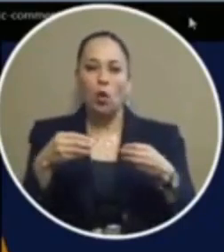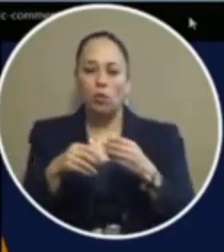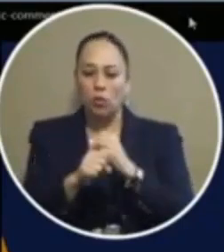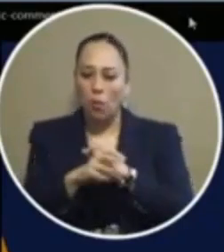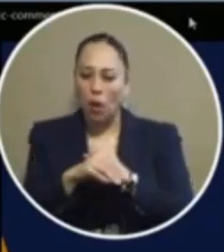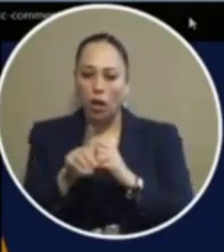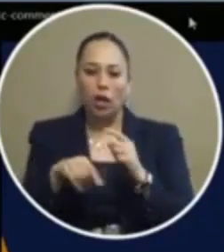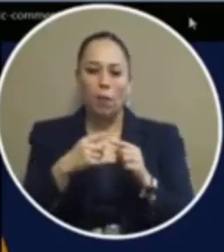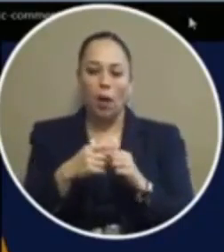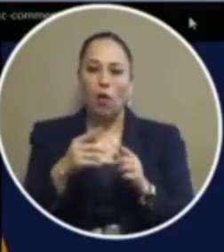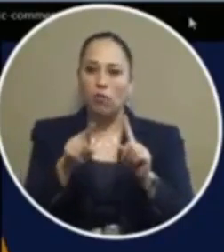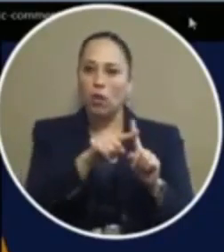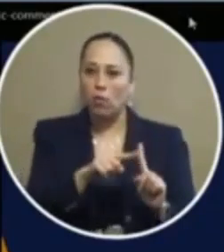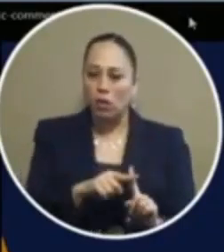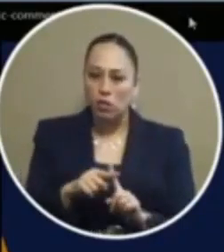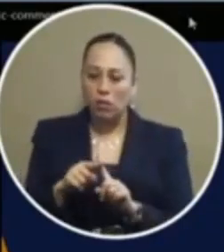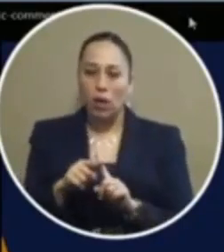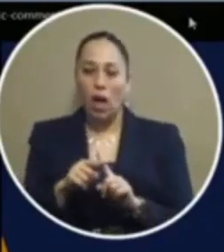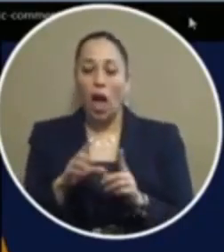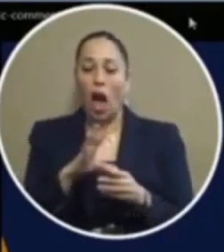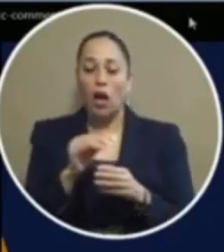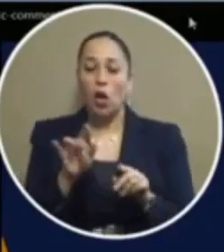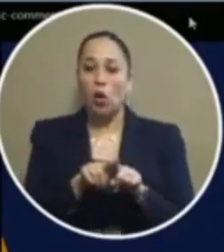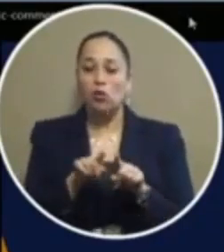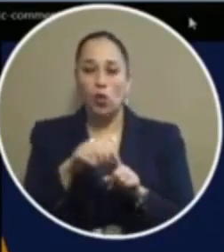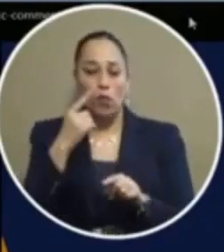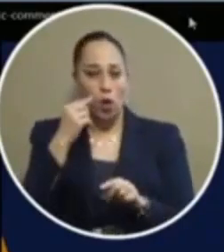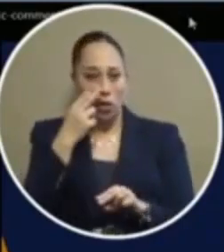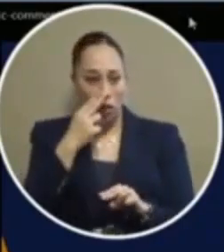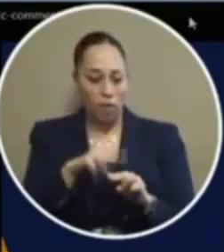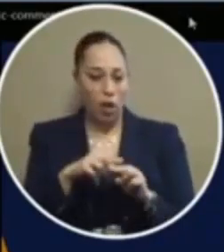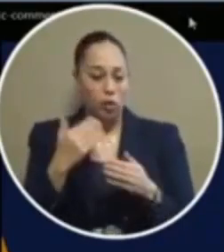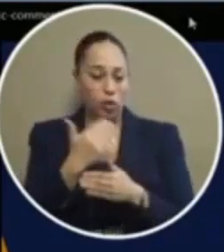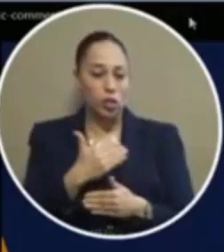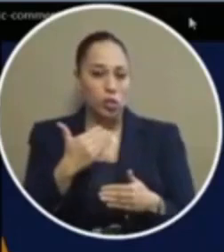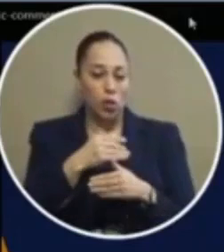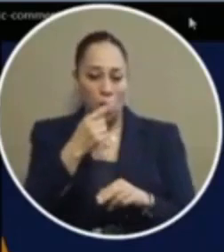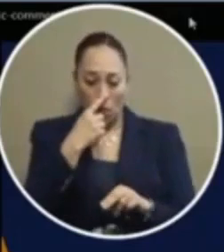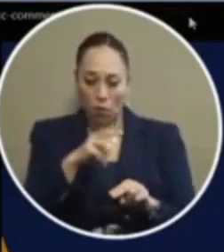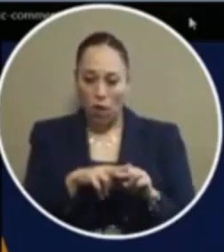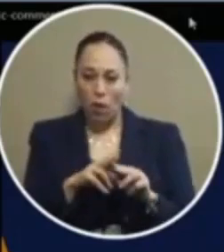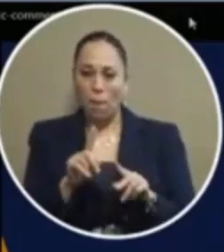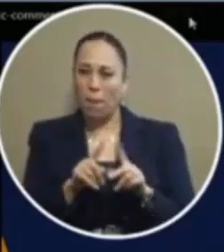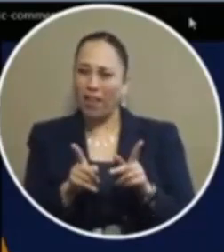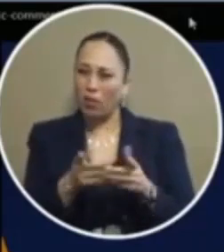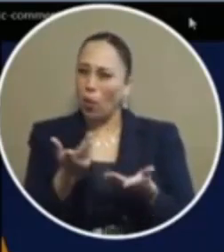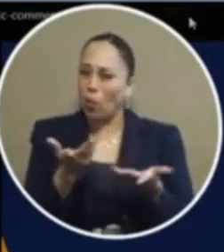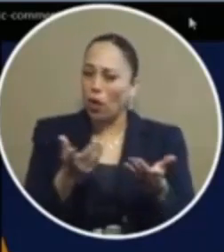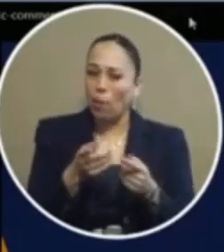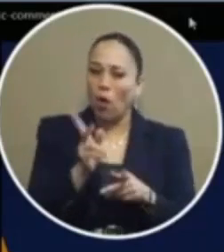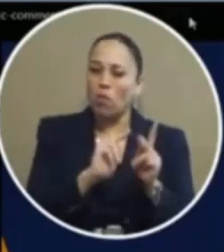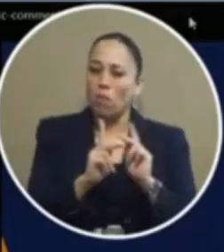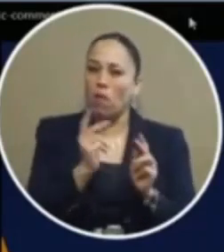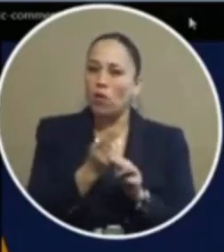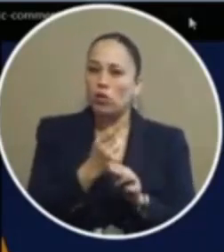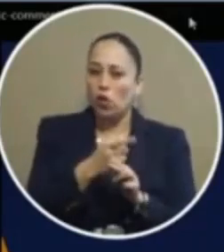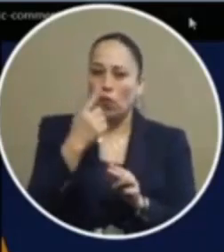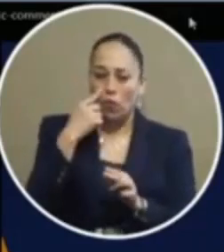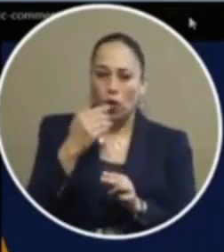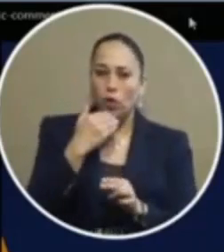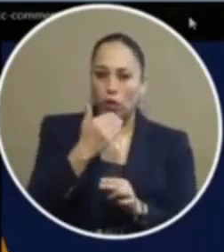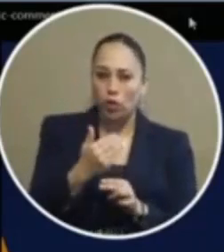the benefits and and let alone the recreational the people who enjoy for recreational use but the people who use it for medicine um